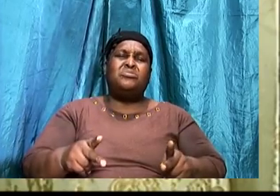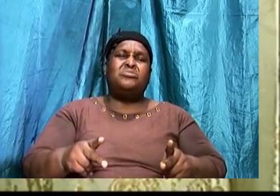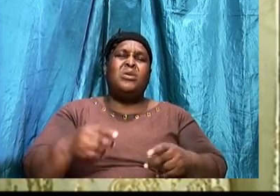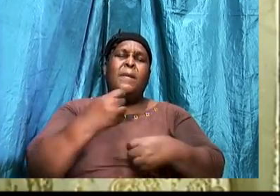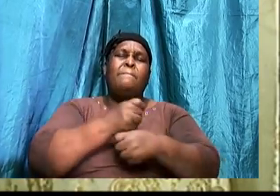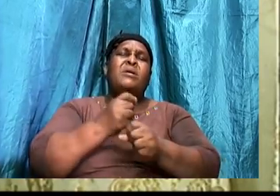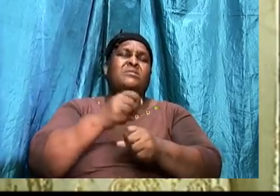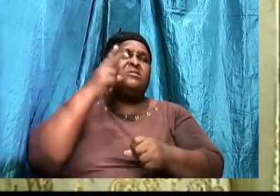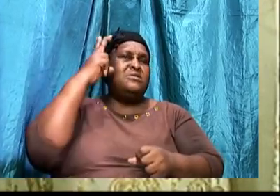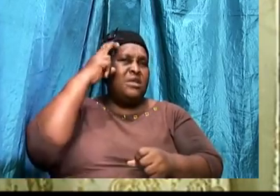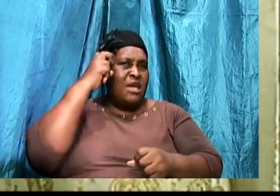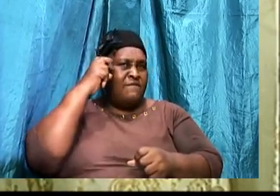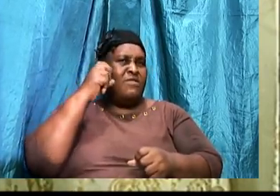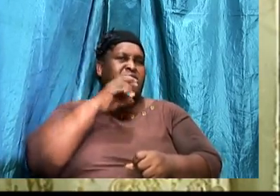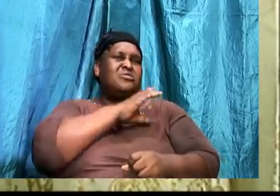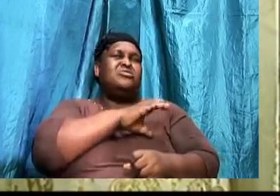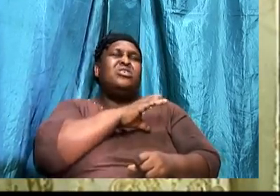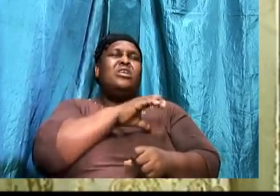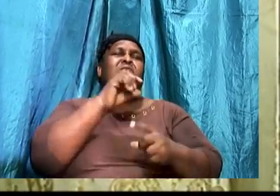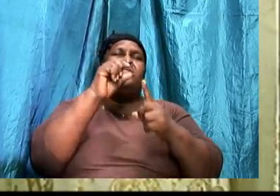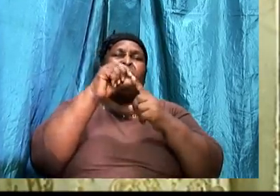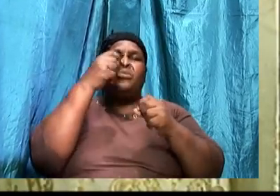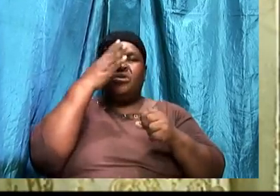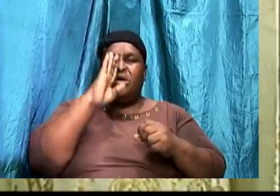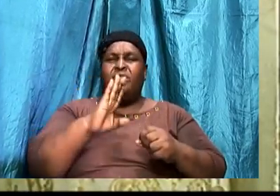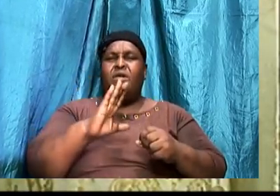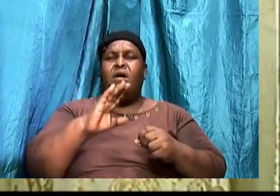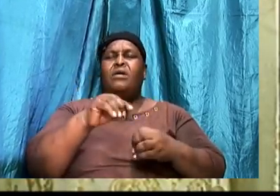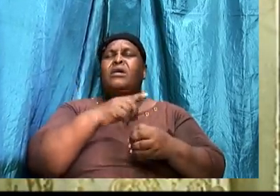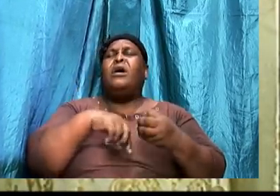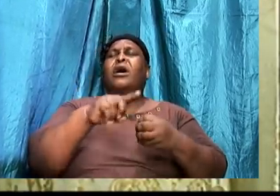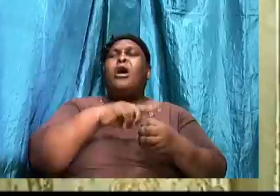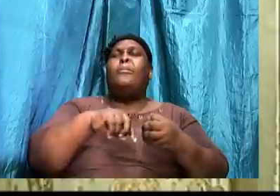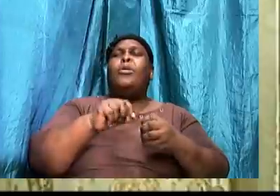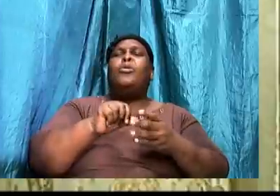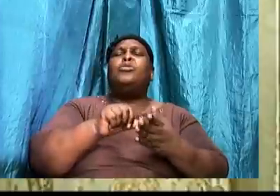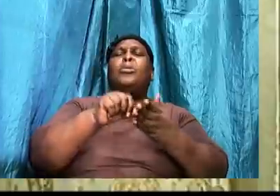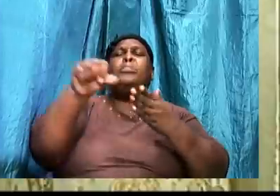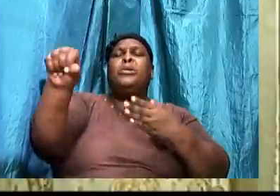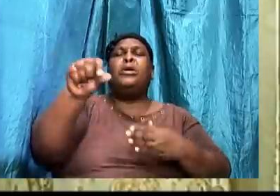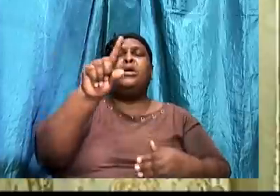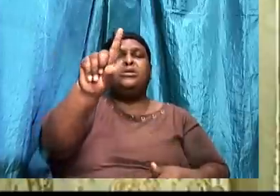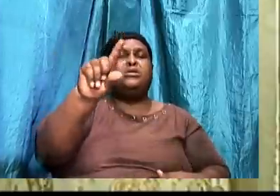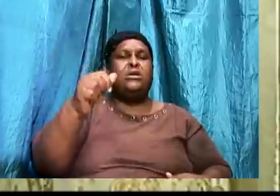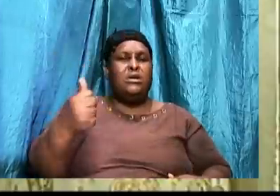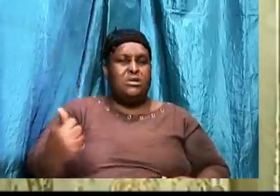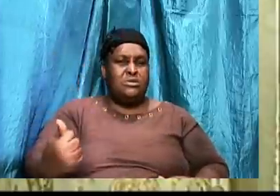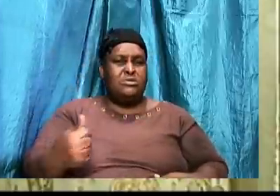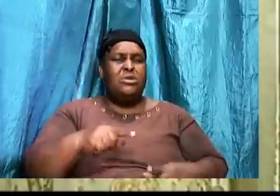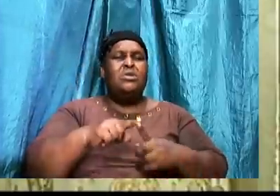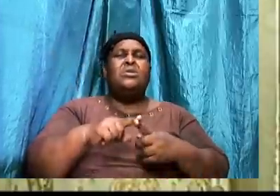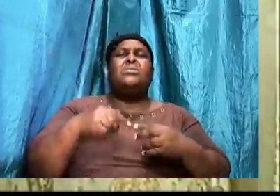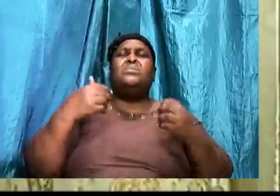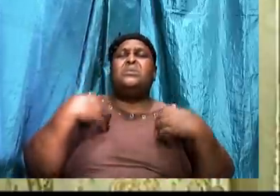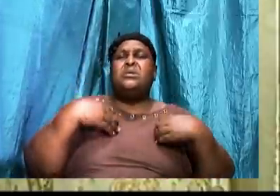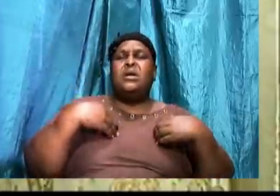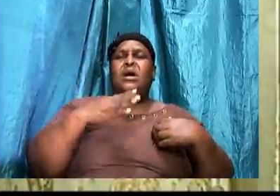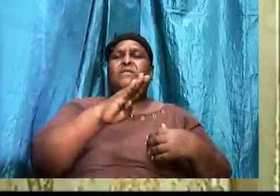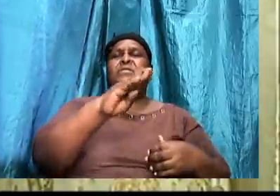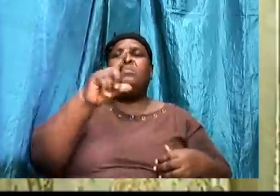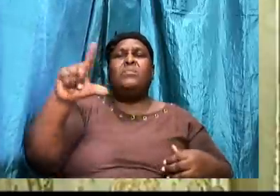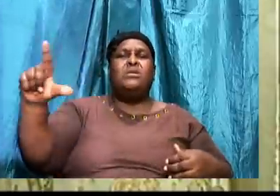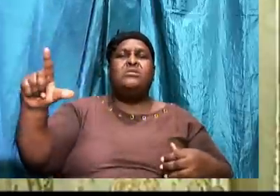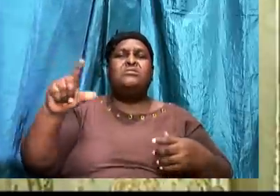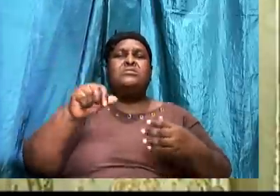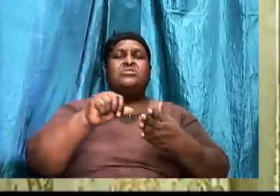question the word of God. Did God really say. That you are to pay tithes. When you have the bills to pay. Did